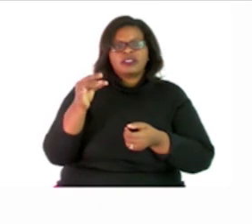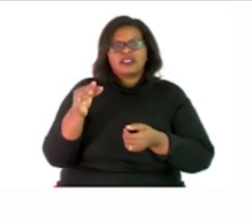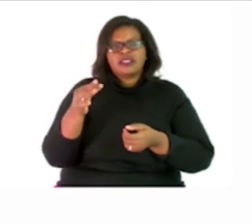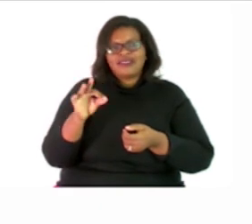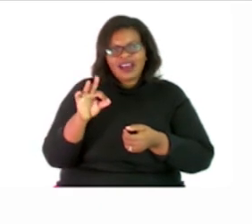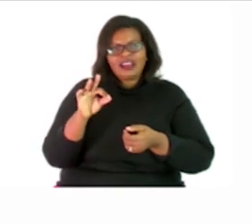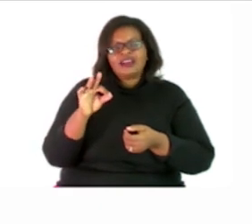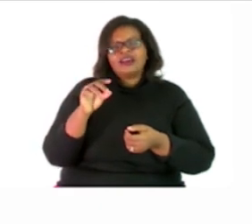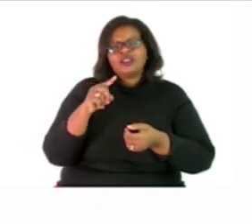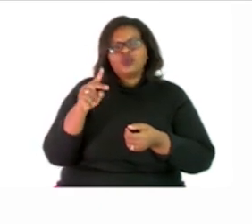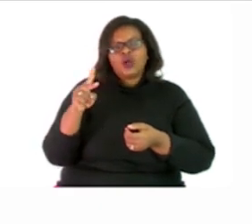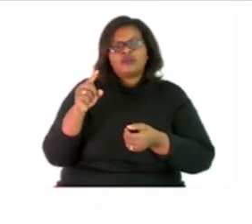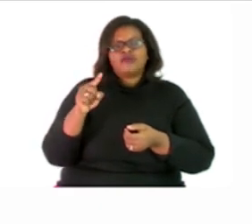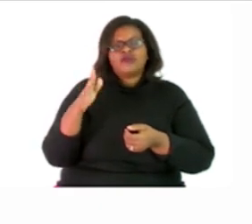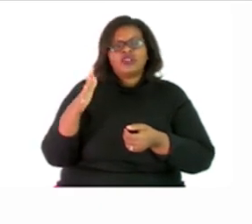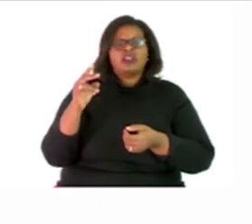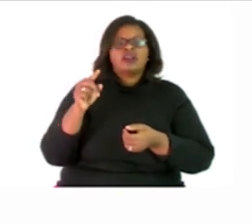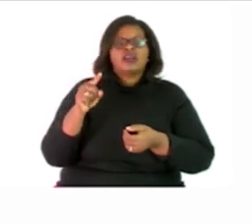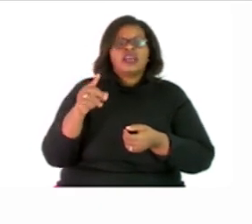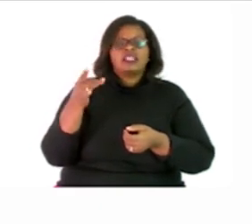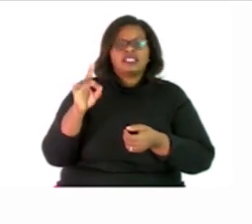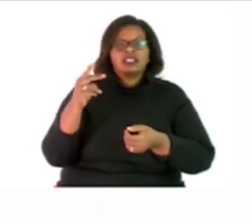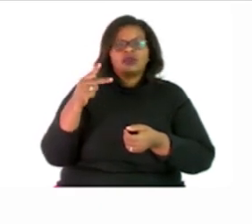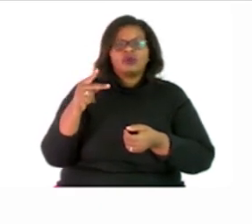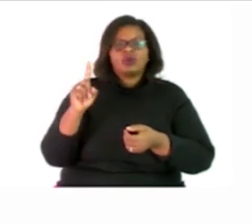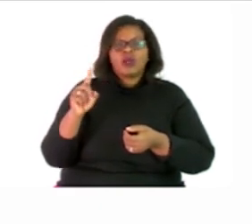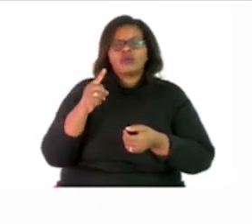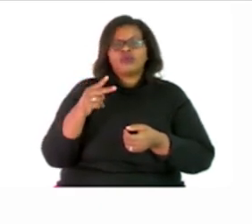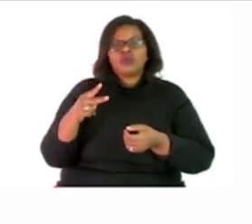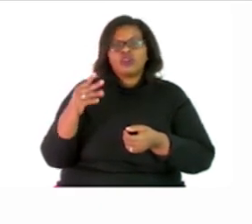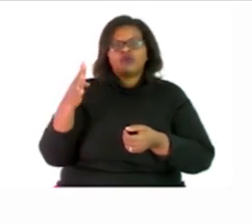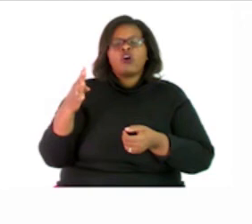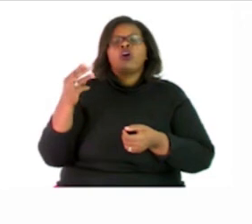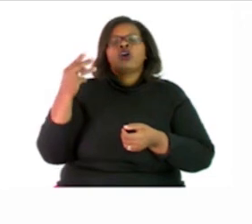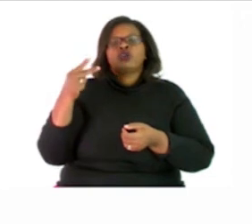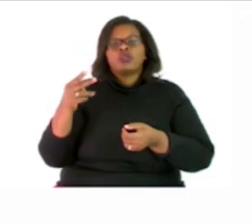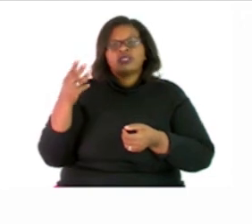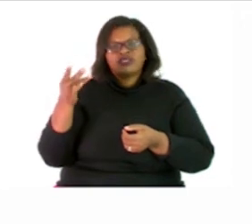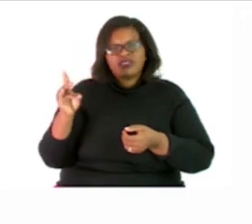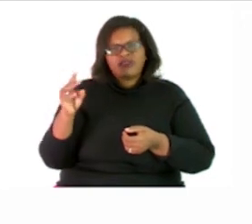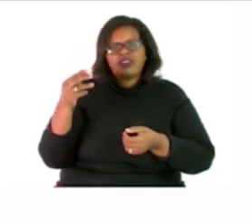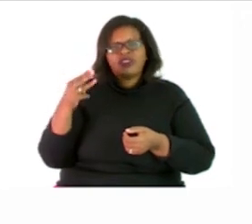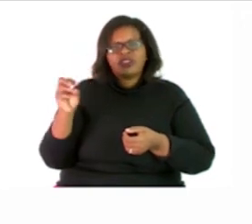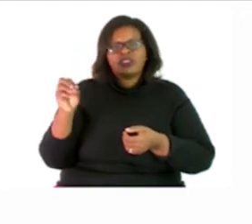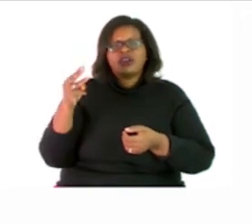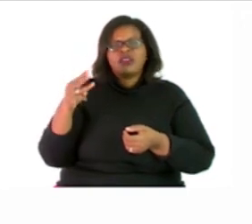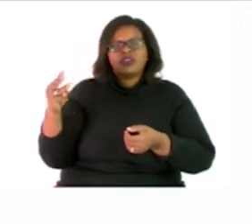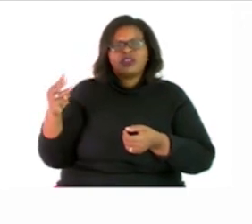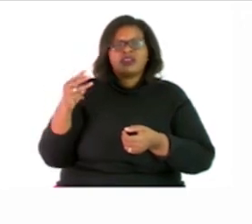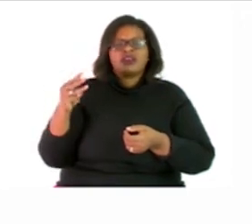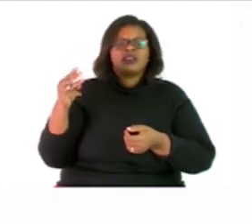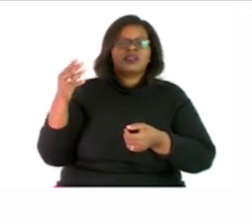15, 15, 18, 21, 24, 27, 30, 33, 36 for 5 is 5,